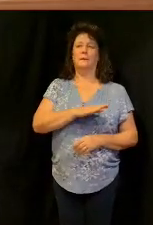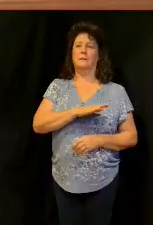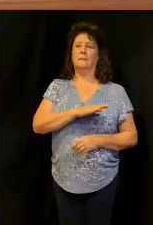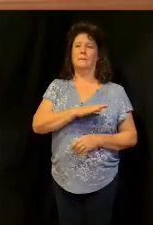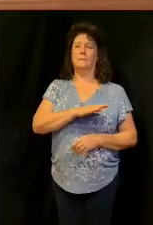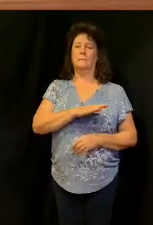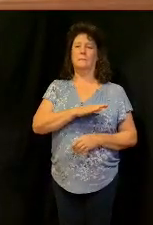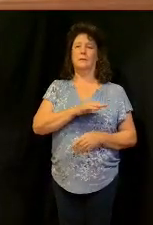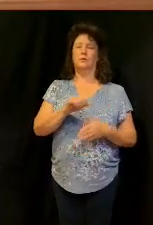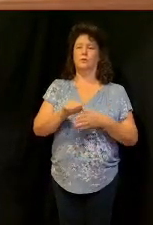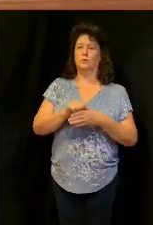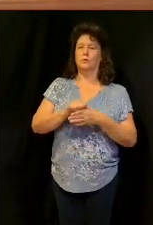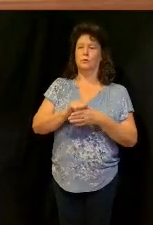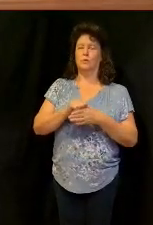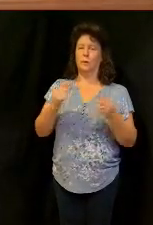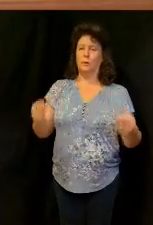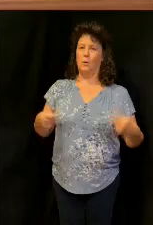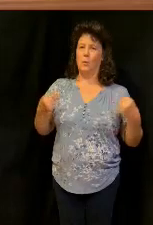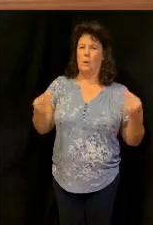you guys alright with me